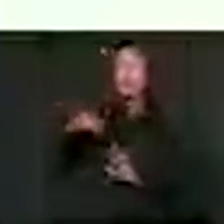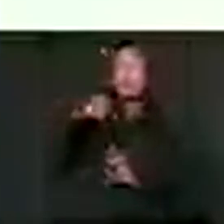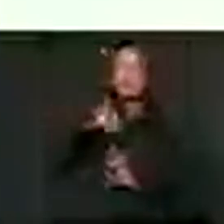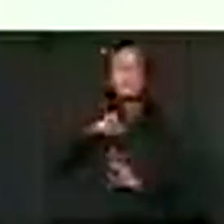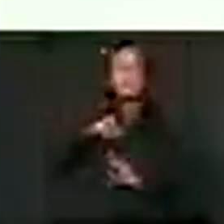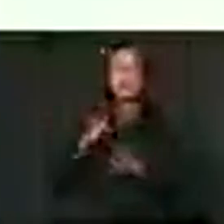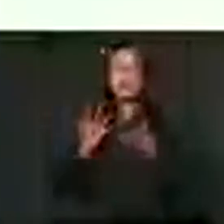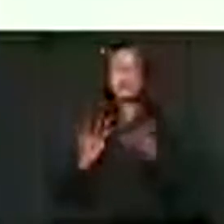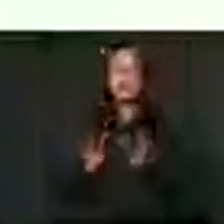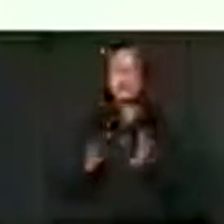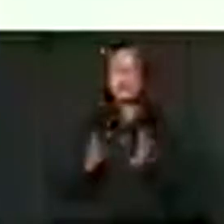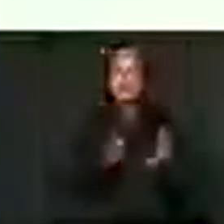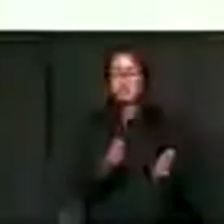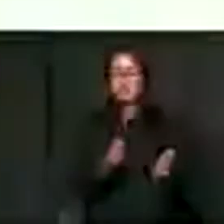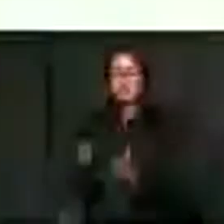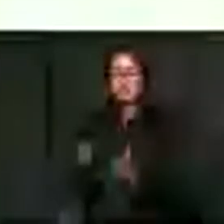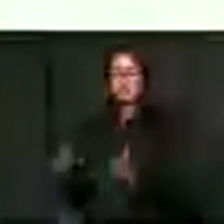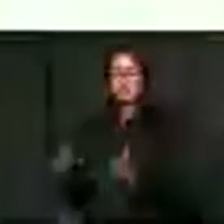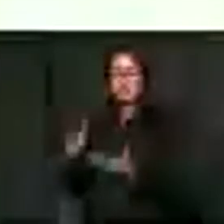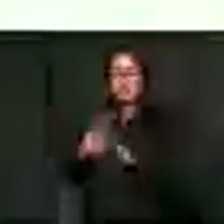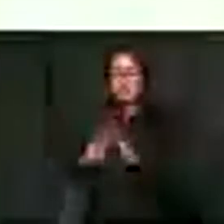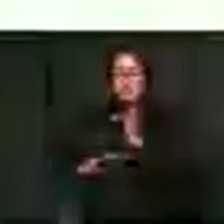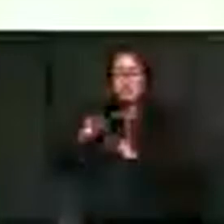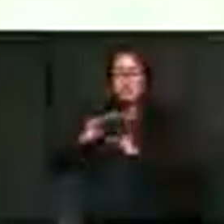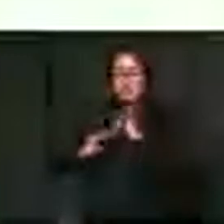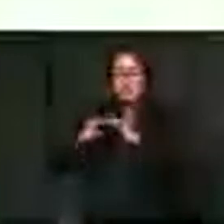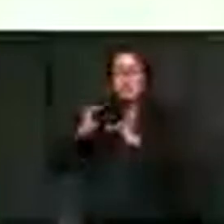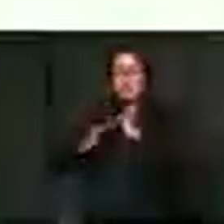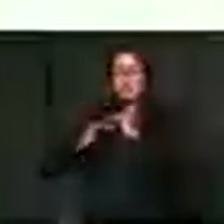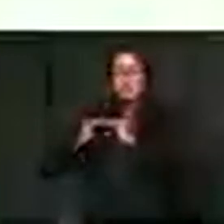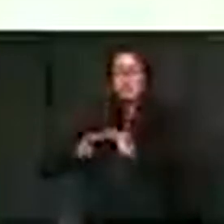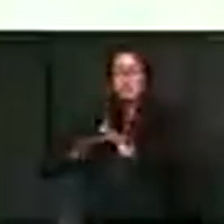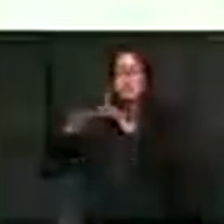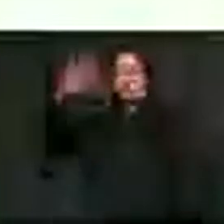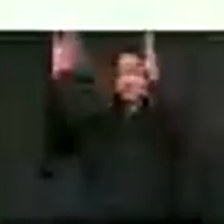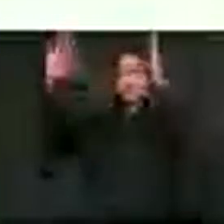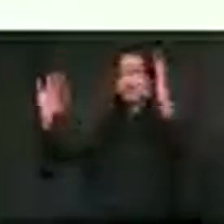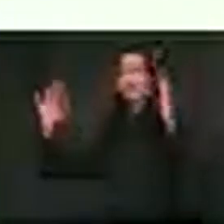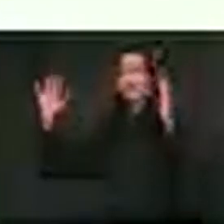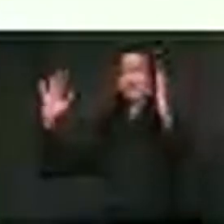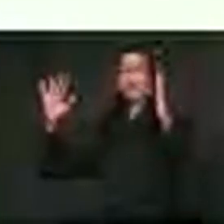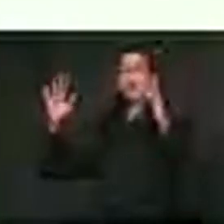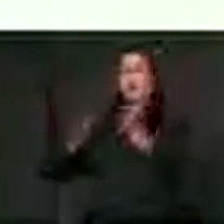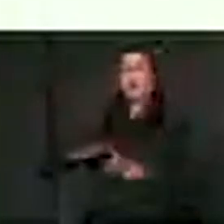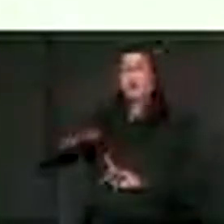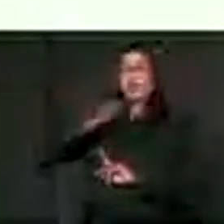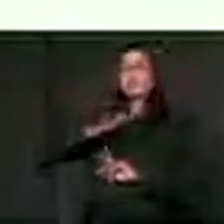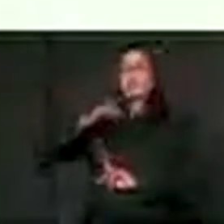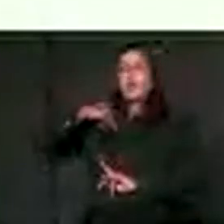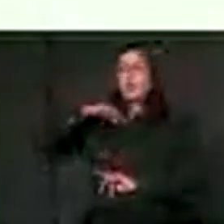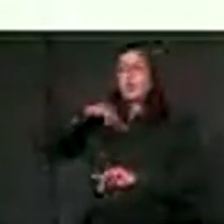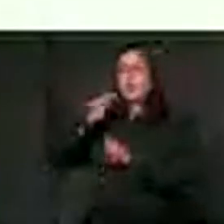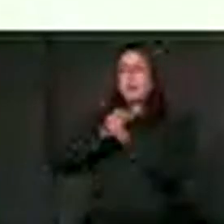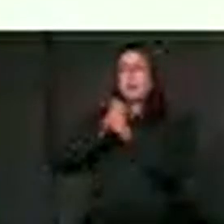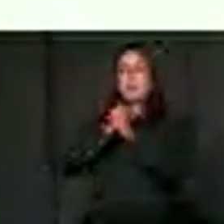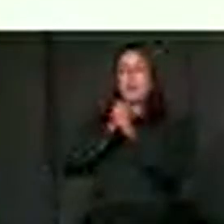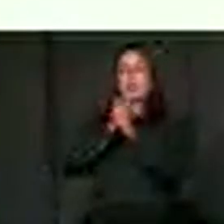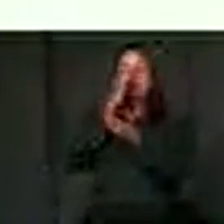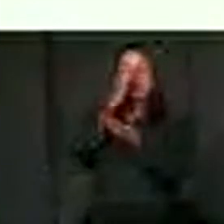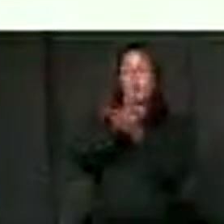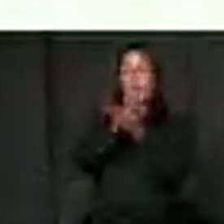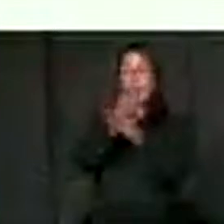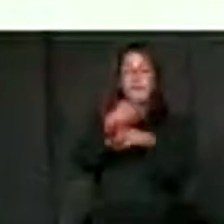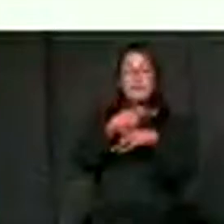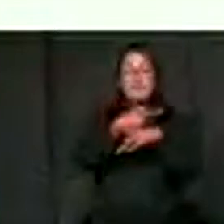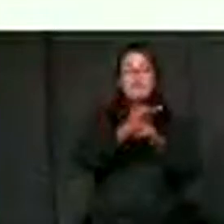holistic children, we're like building castles for pigs. We have to make sure that the product that comes from the system,